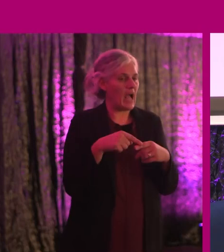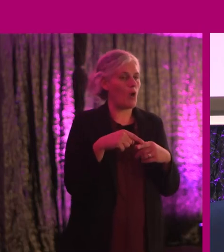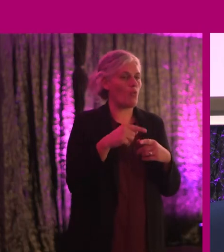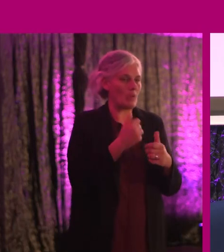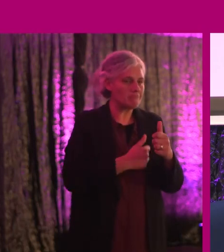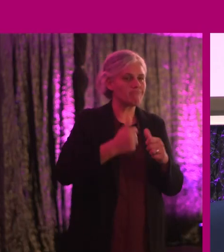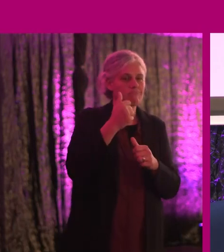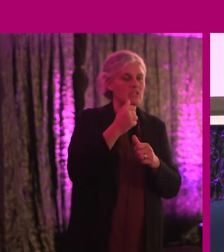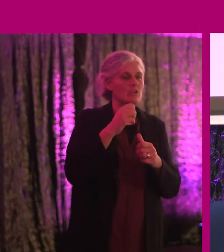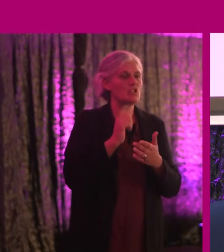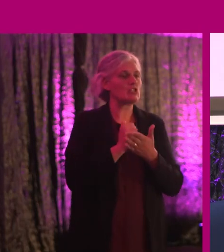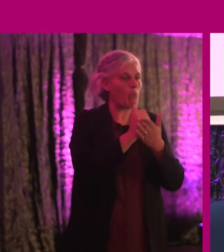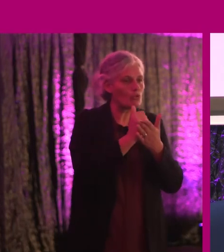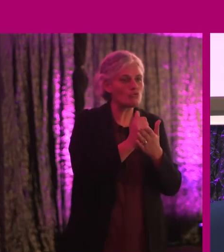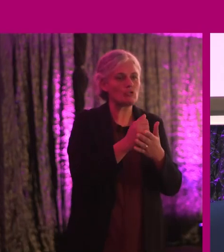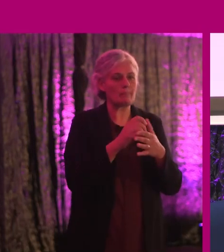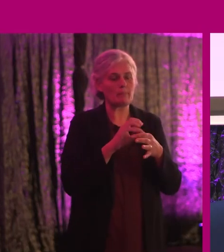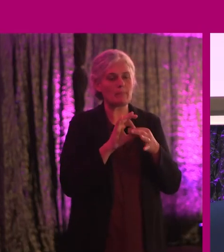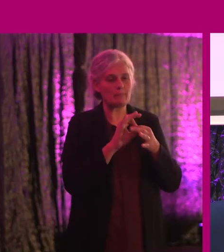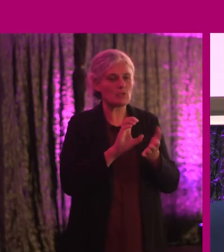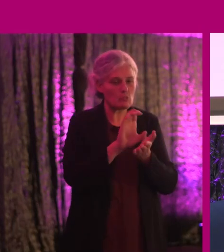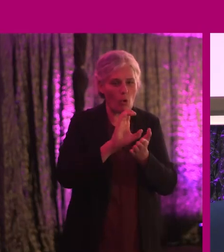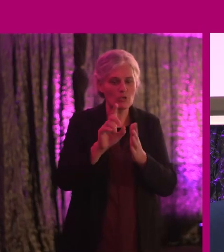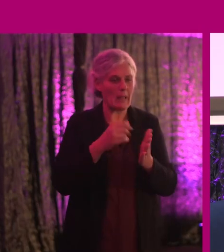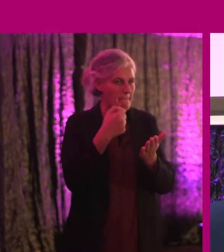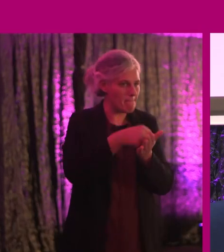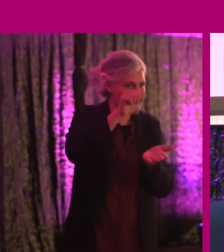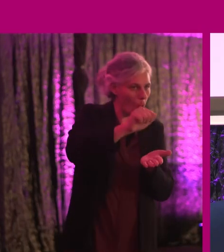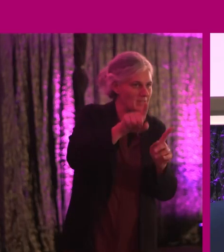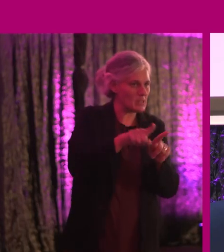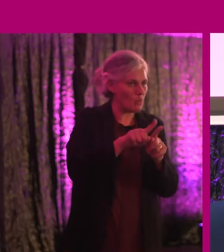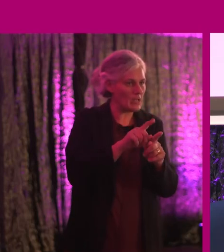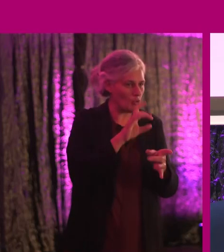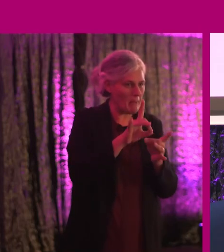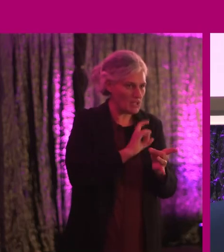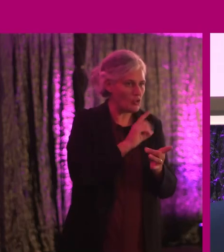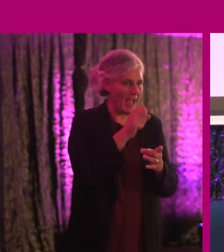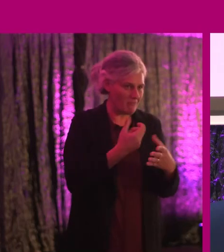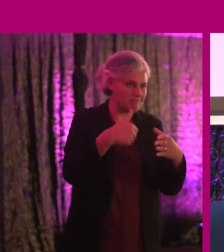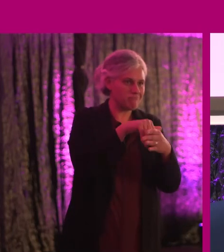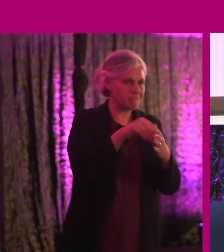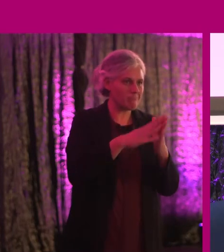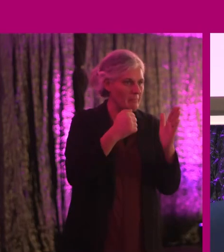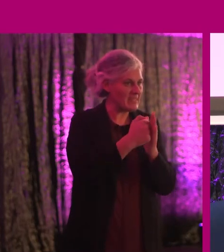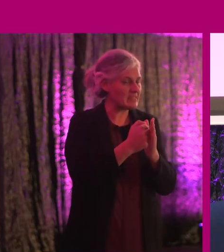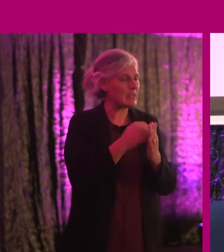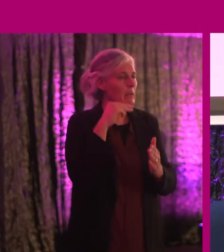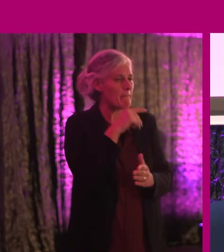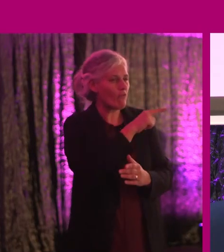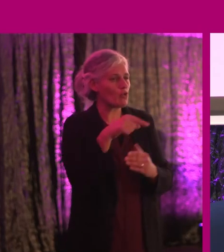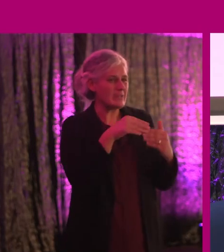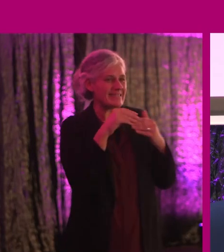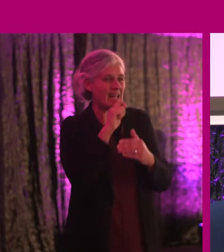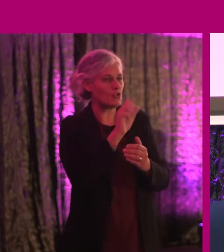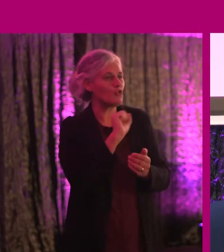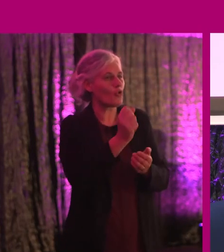sponsorship and budgets to ensure that disability intelligence is in the business. The most important thing you can do as a leader is to tell